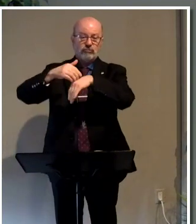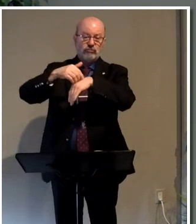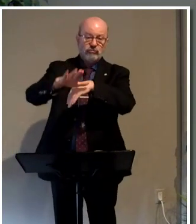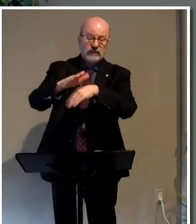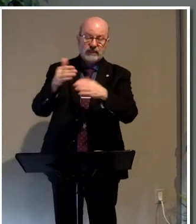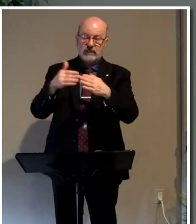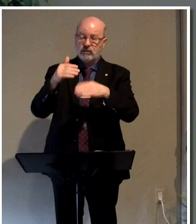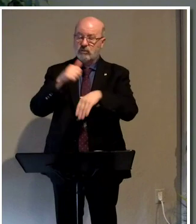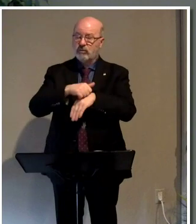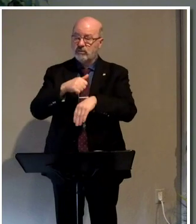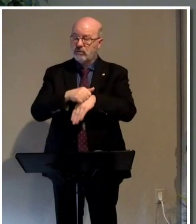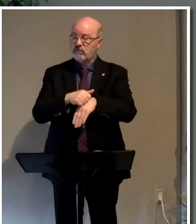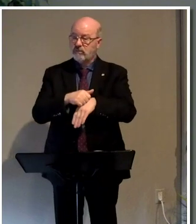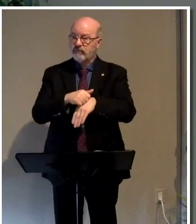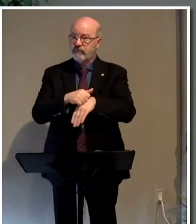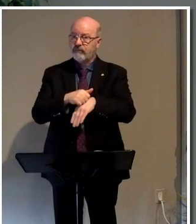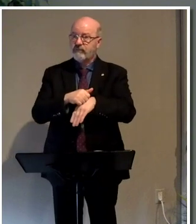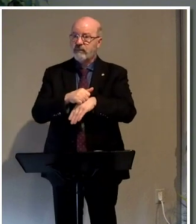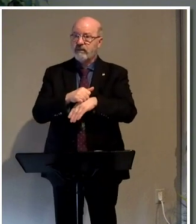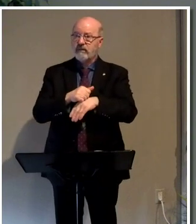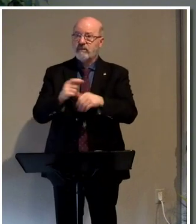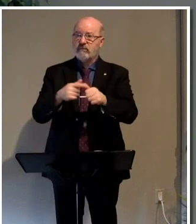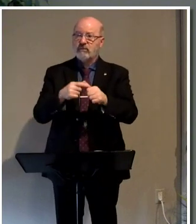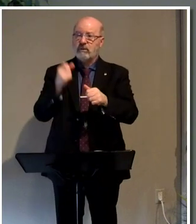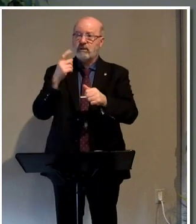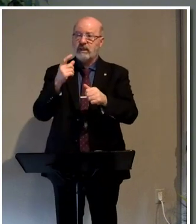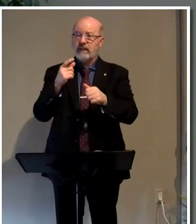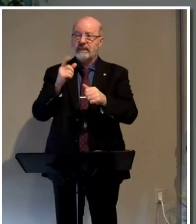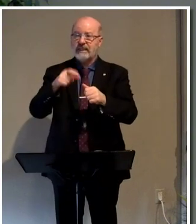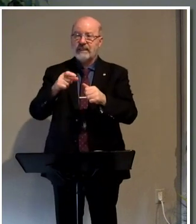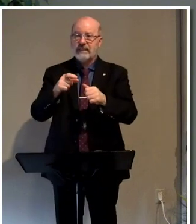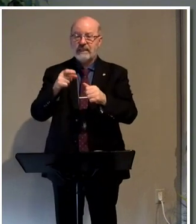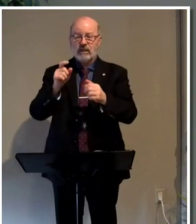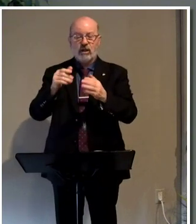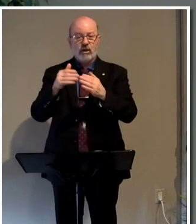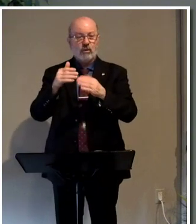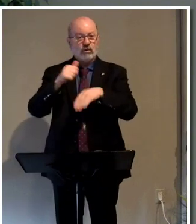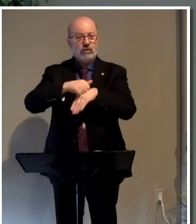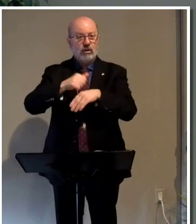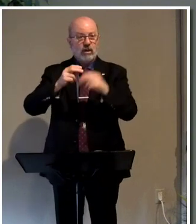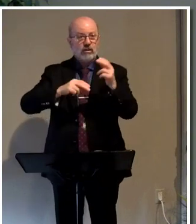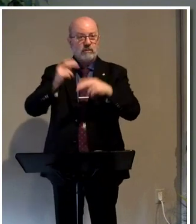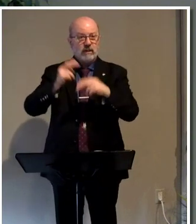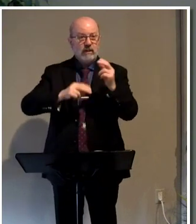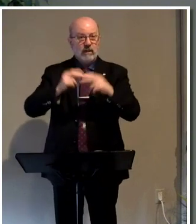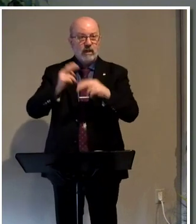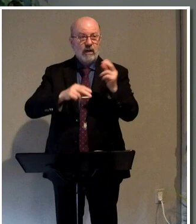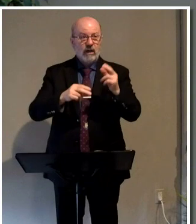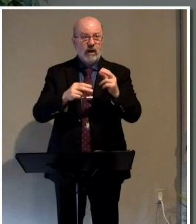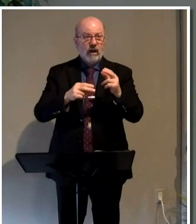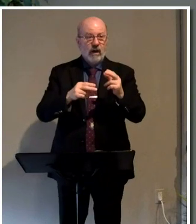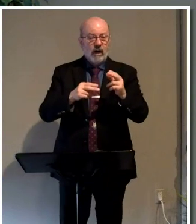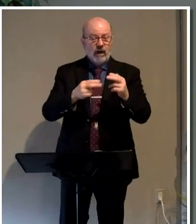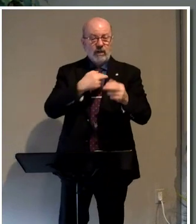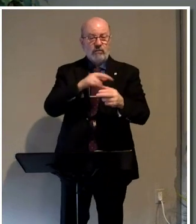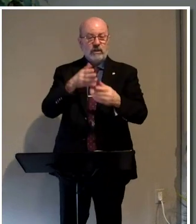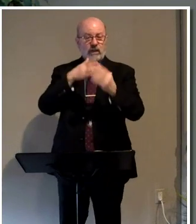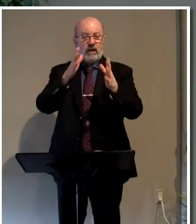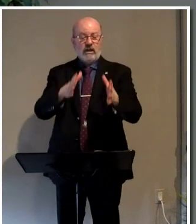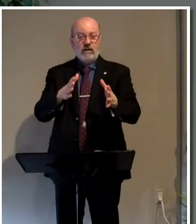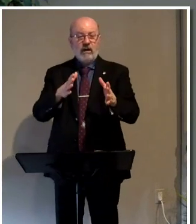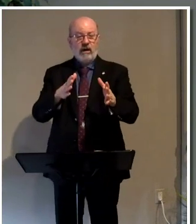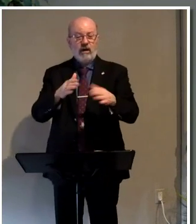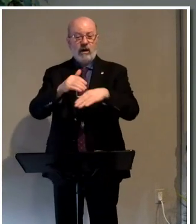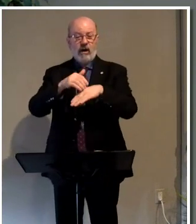cornerstone, which is, you know, first of all, we understand you need a cornerstone to build a building. And it's the religious leaders who are